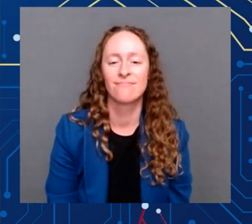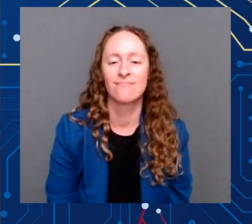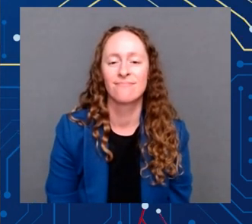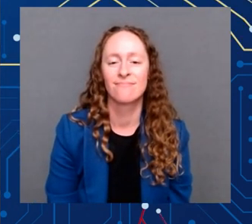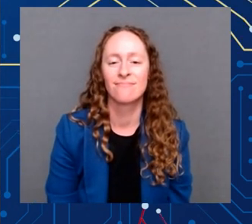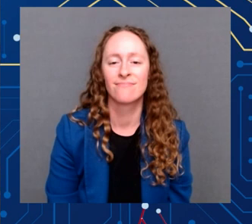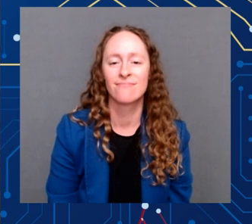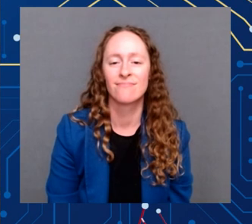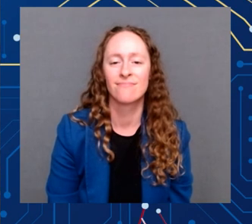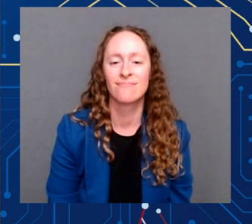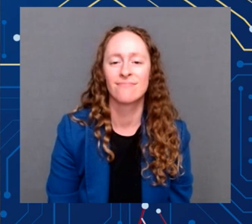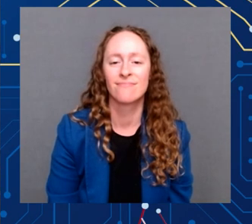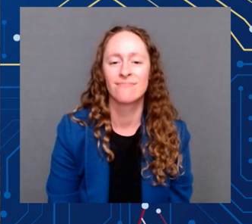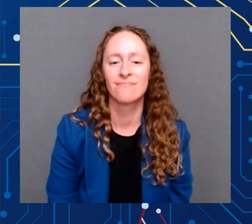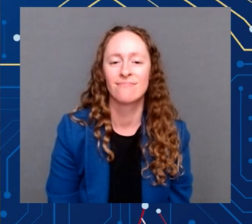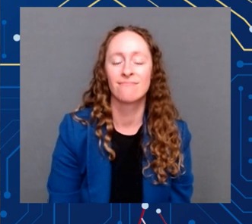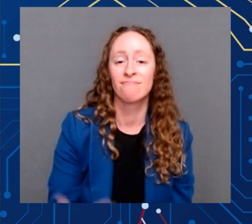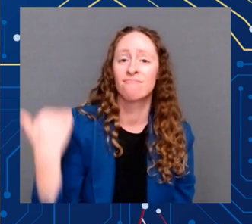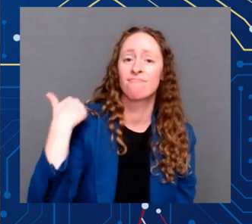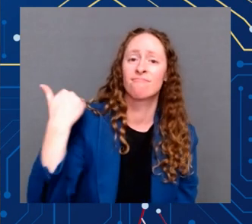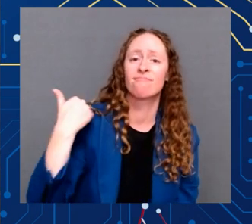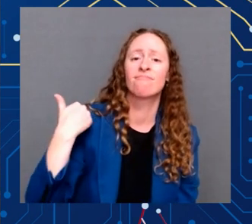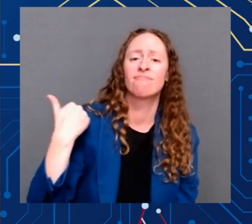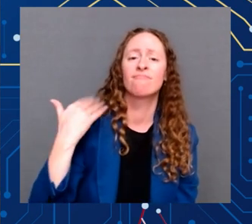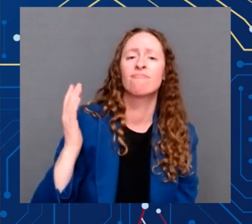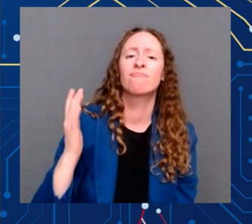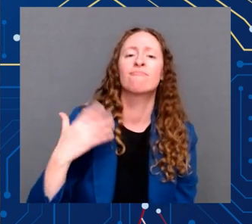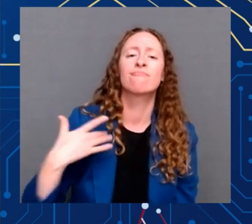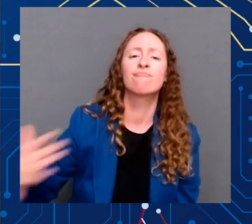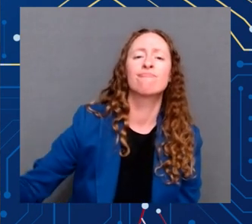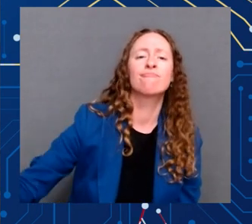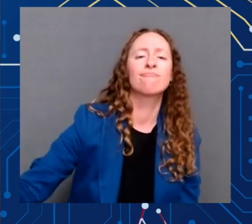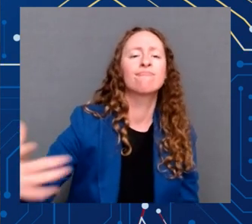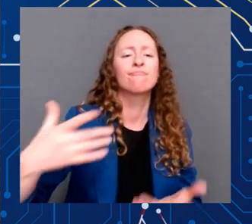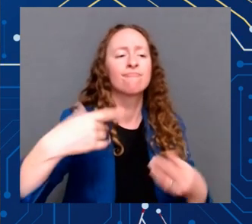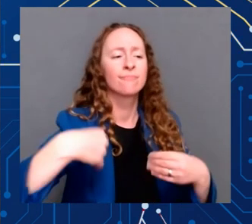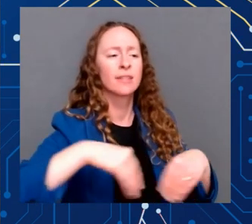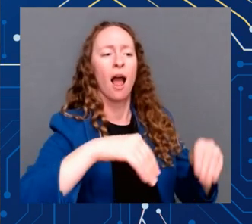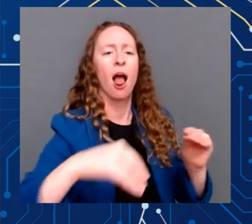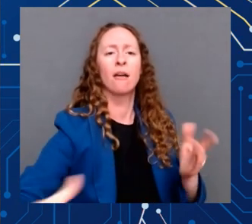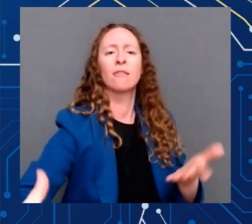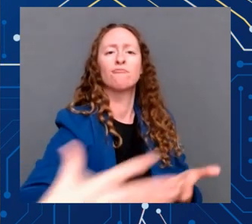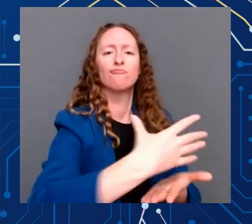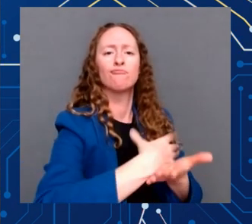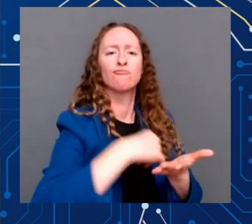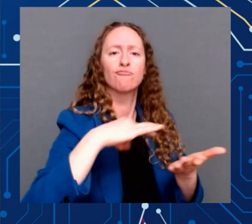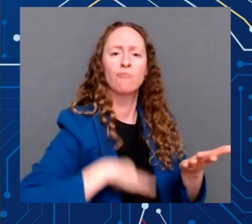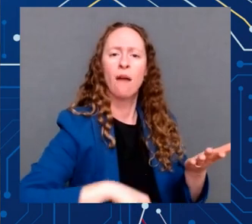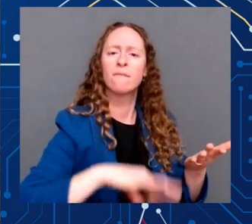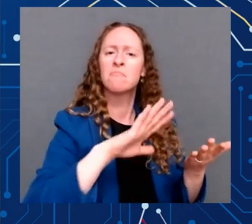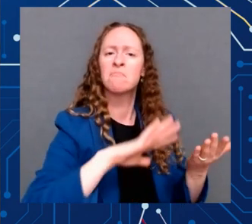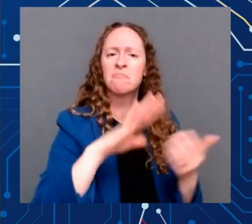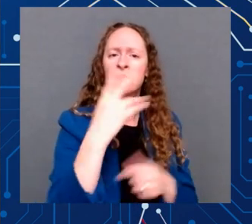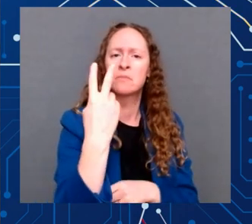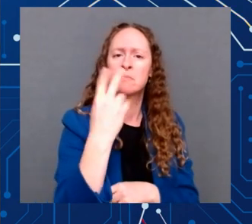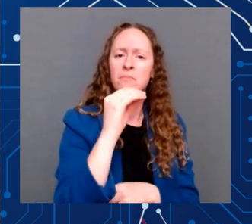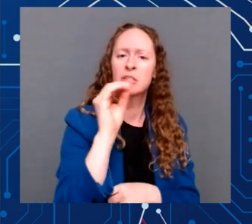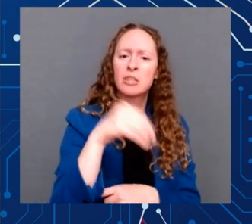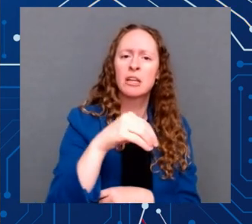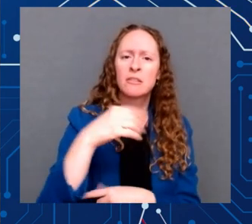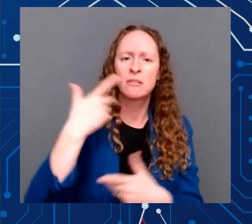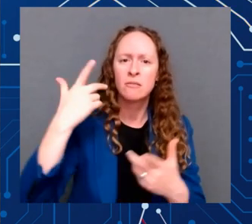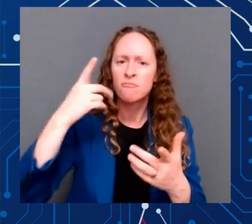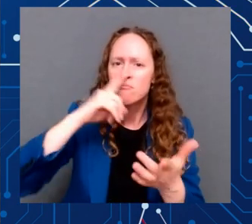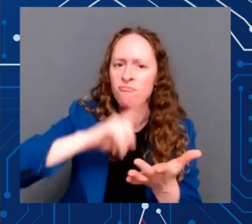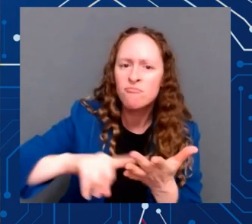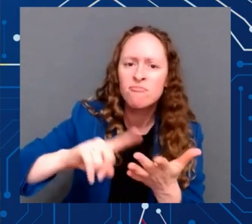We led the world in everything from Internet to the GPS. Today, we invest less than 1 percent. We used to rank